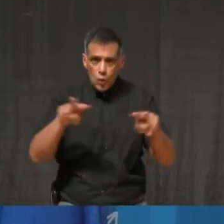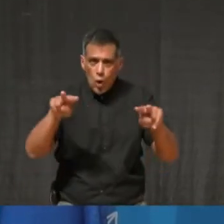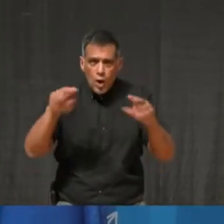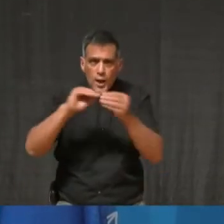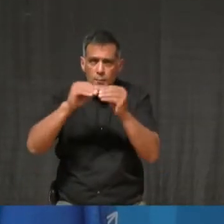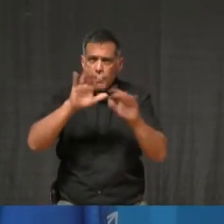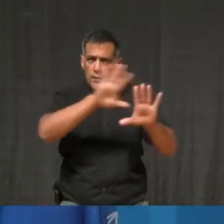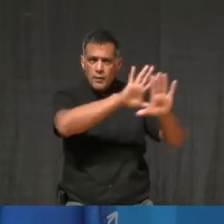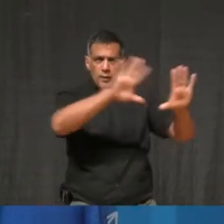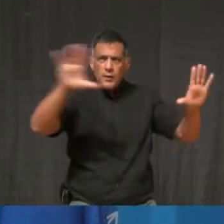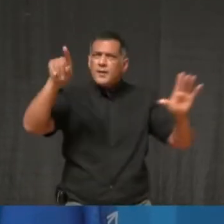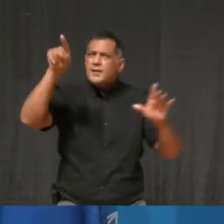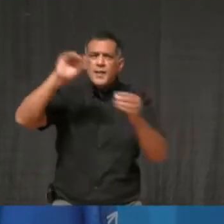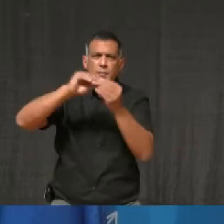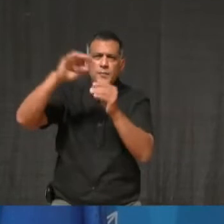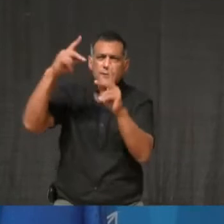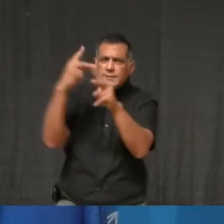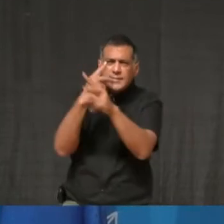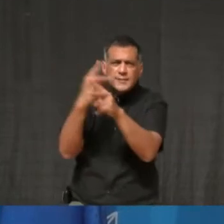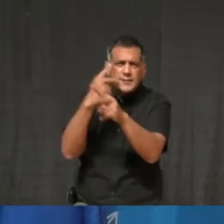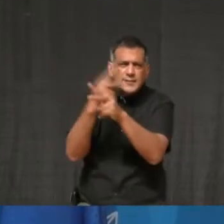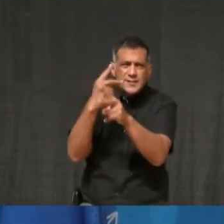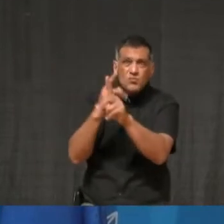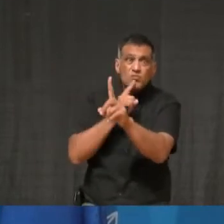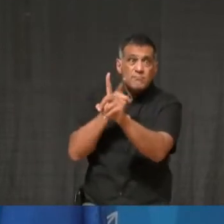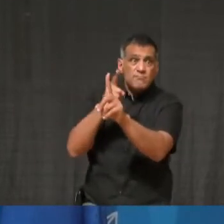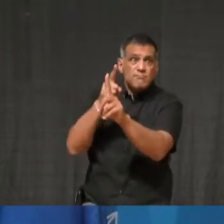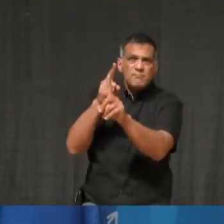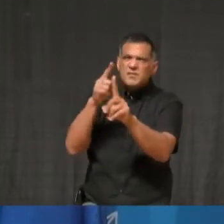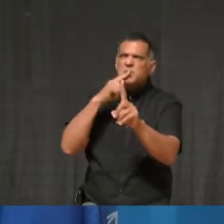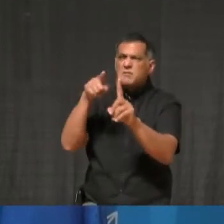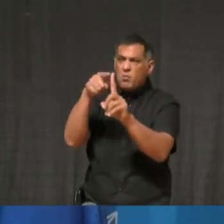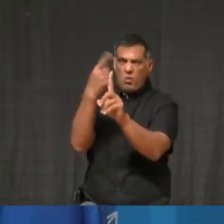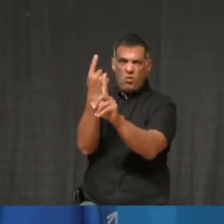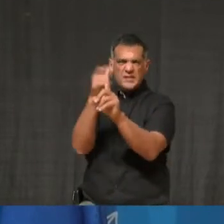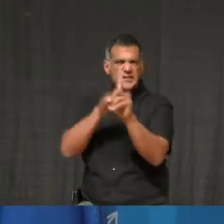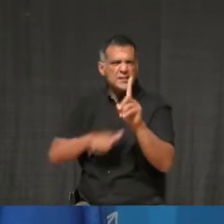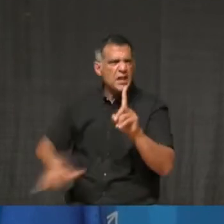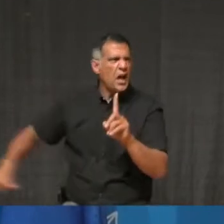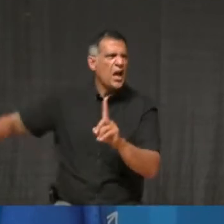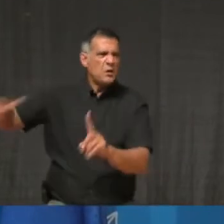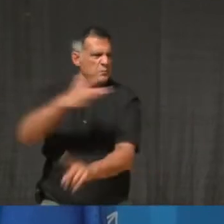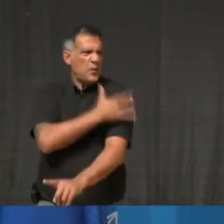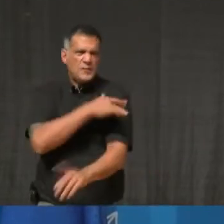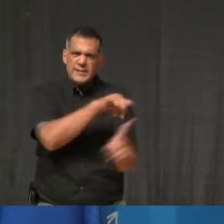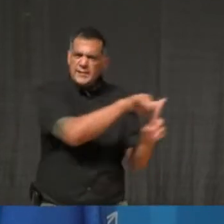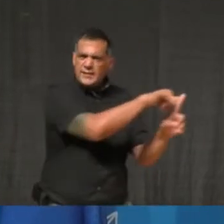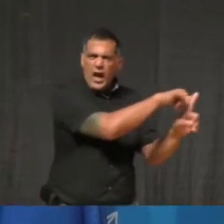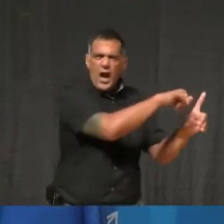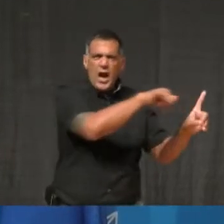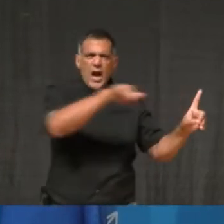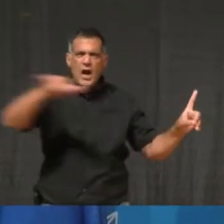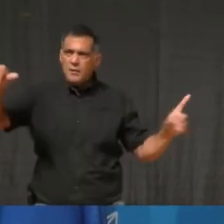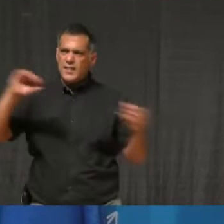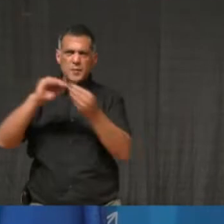the very heterogeneous picture that we are having across the province. As I stated in my remarks at the beginning,